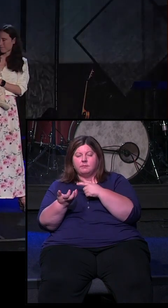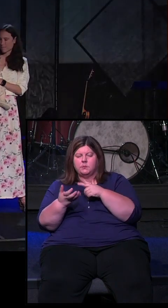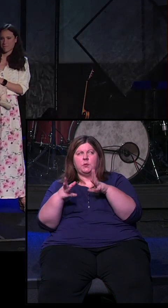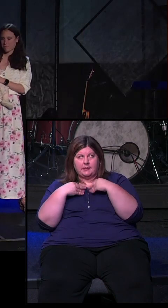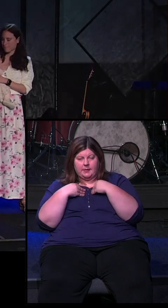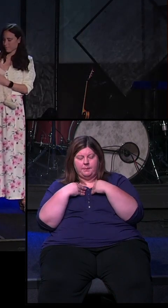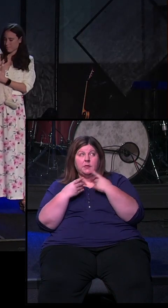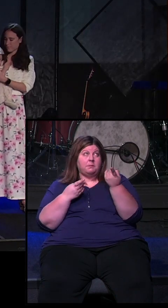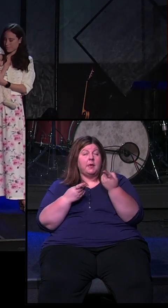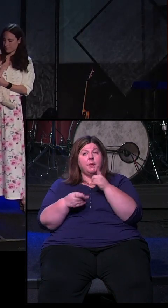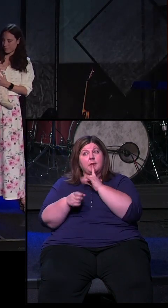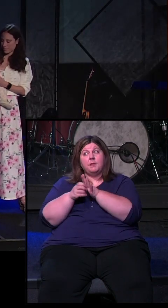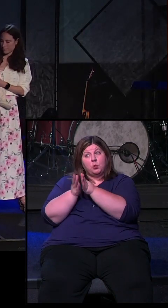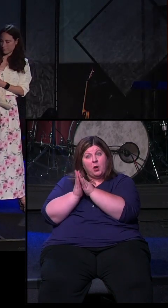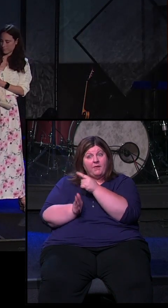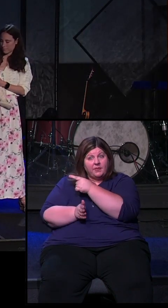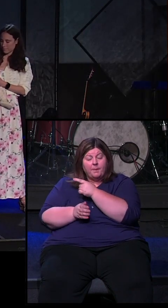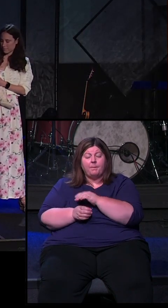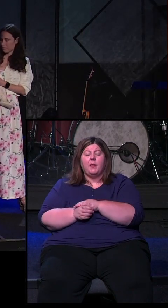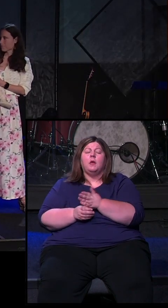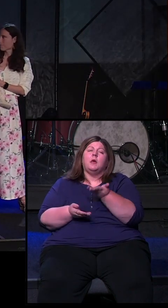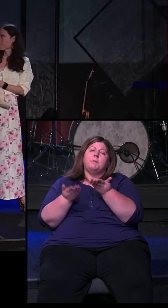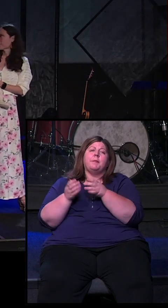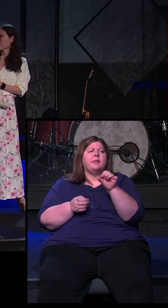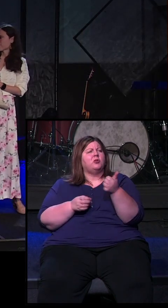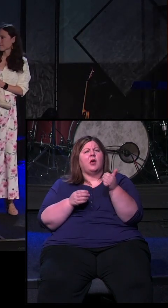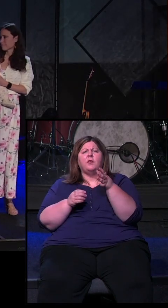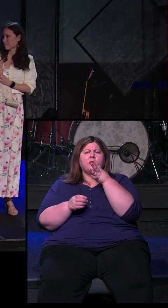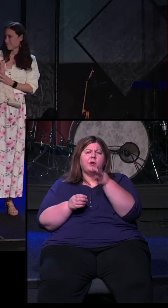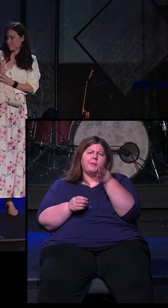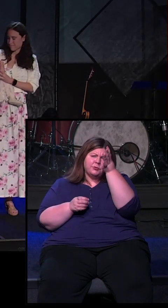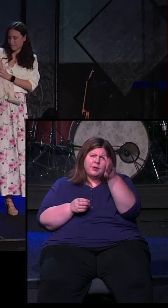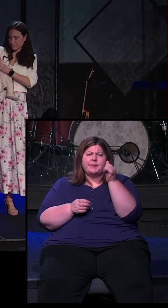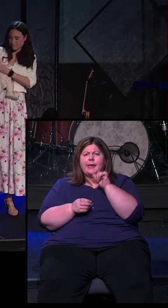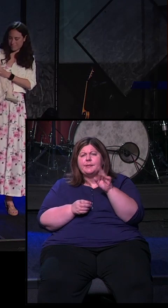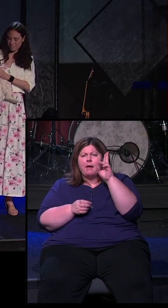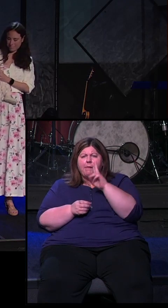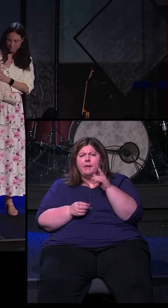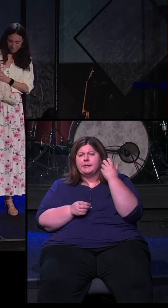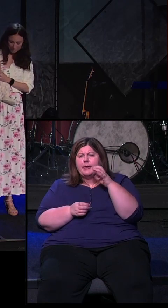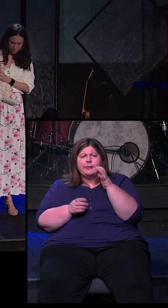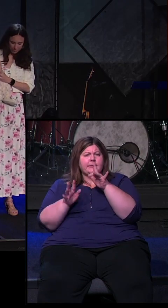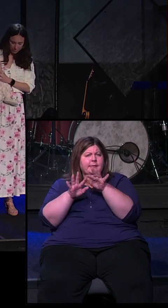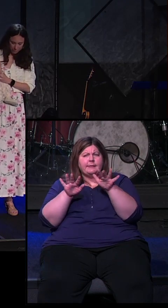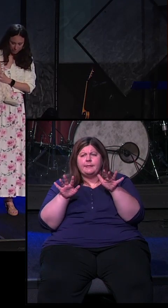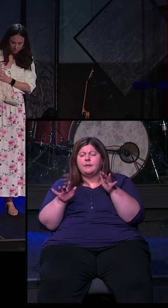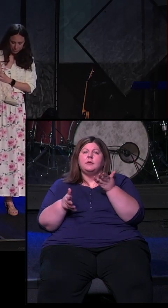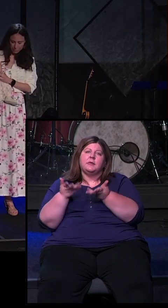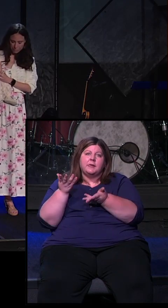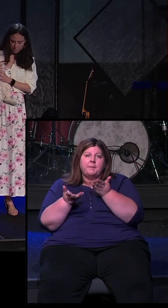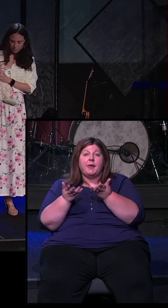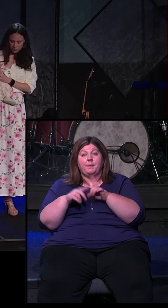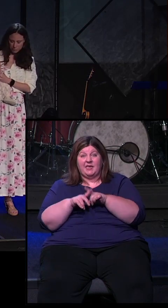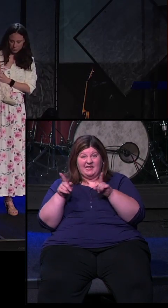families and commit to praying for them. Maybe there's other relatives in here, grandmas and grandpas, aunts and uncles and cousins. Maybe it's to play